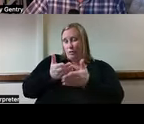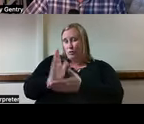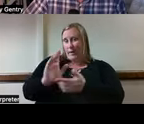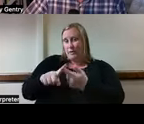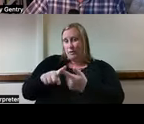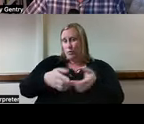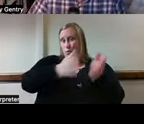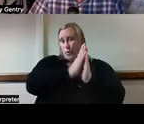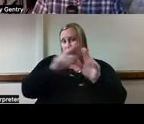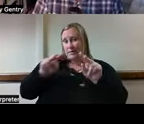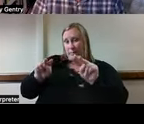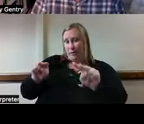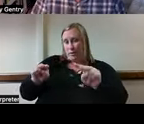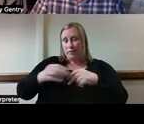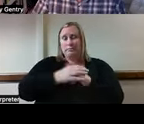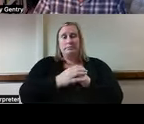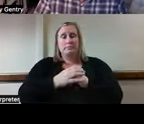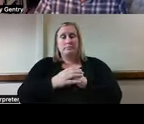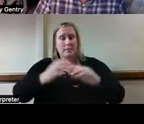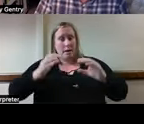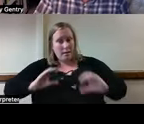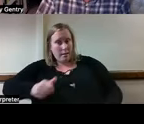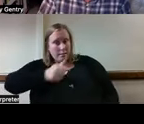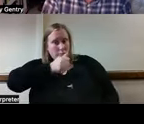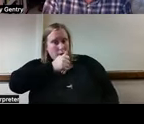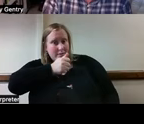monitoring. We've got client privacy.